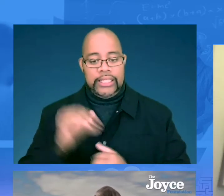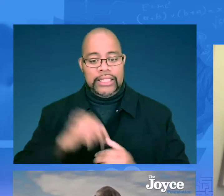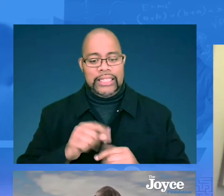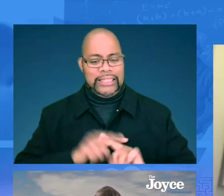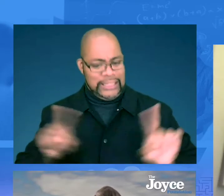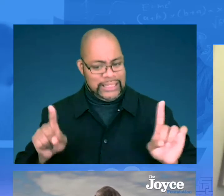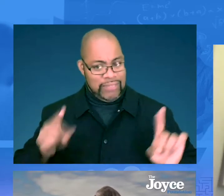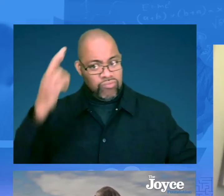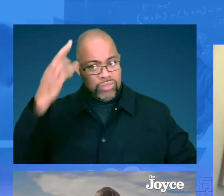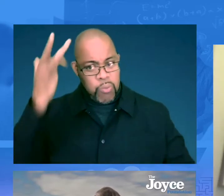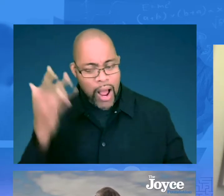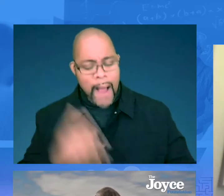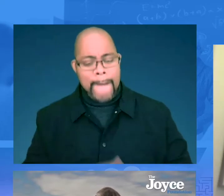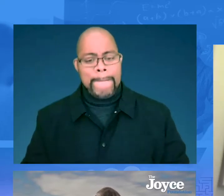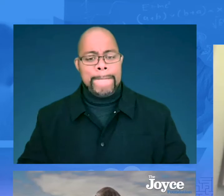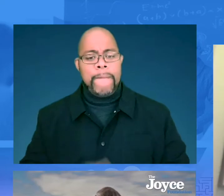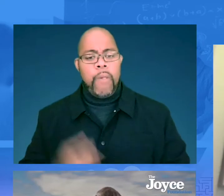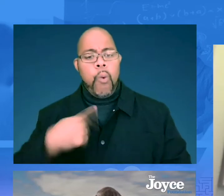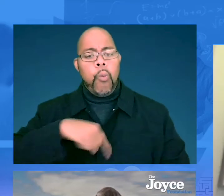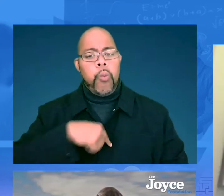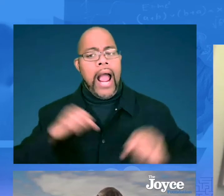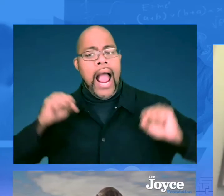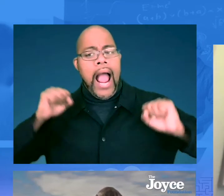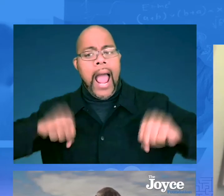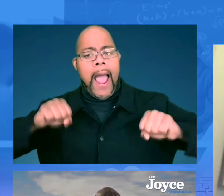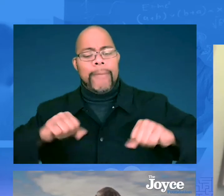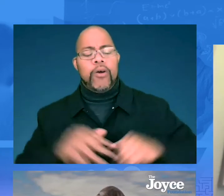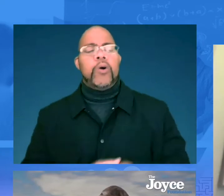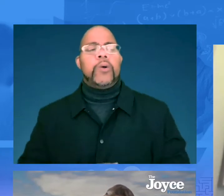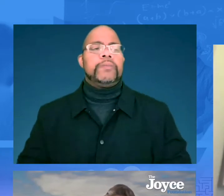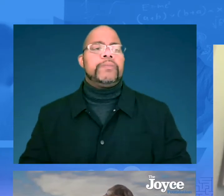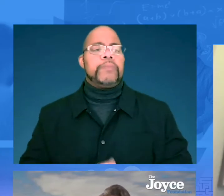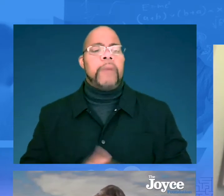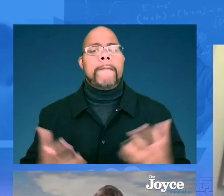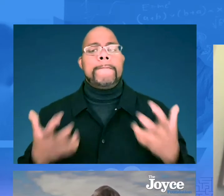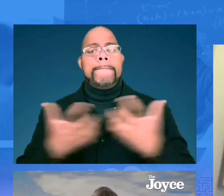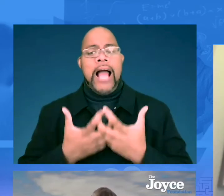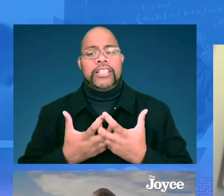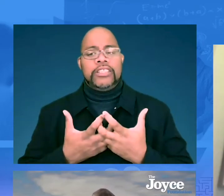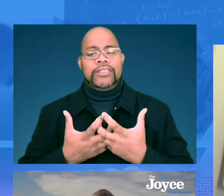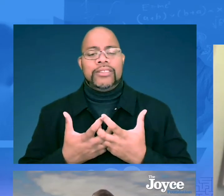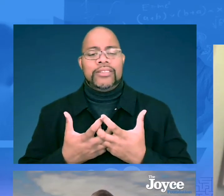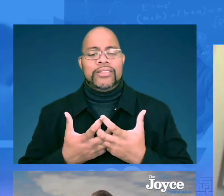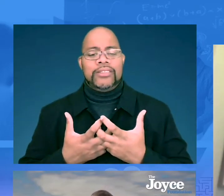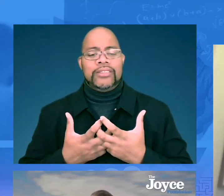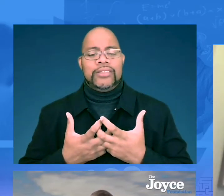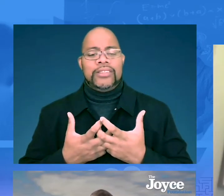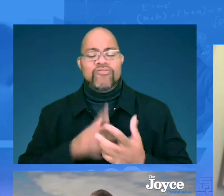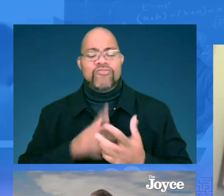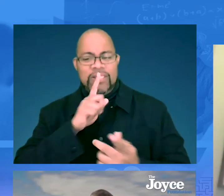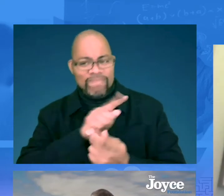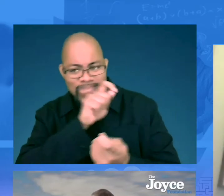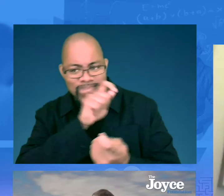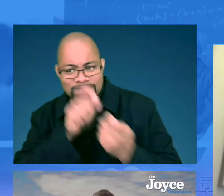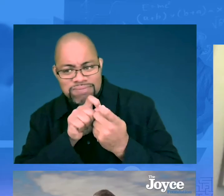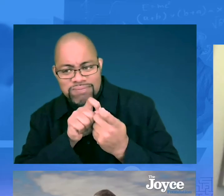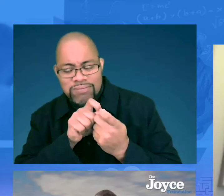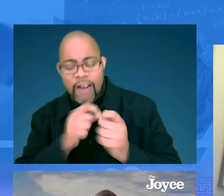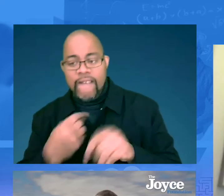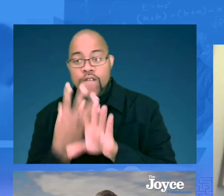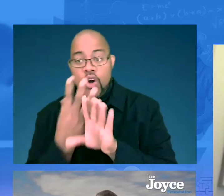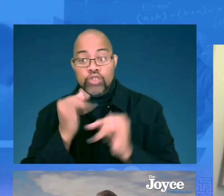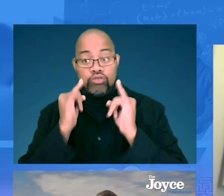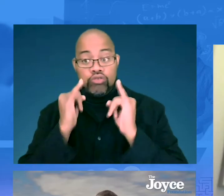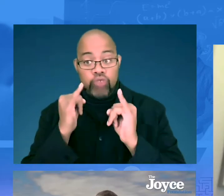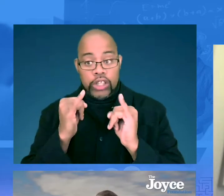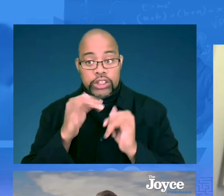different because we are able to match very precisely